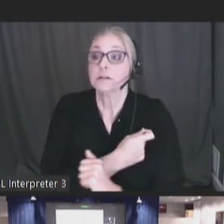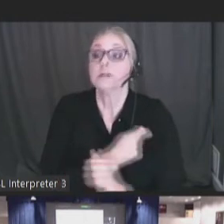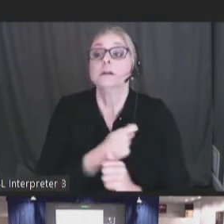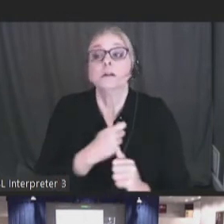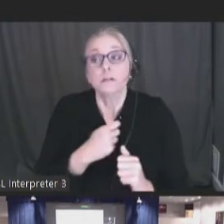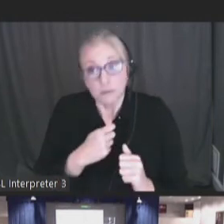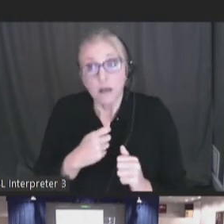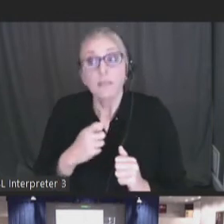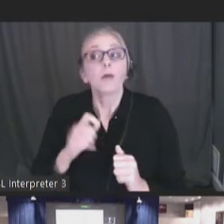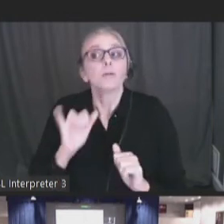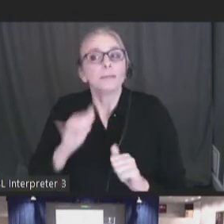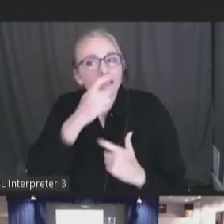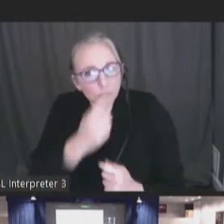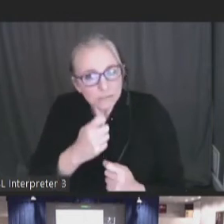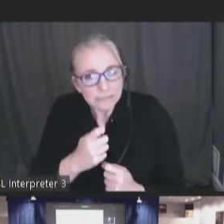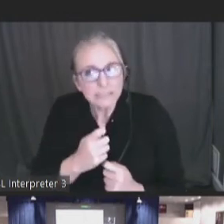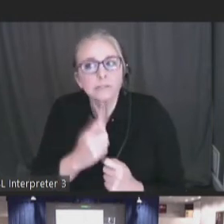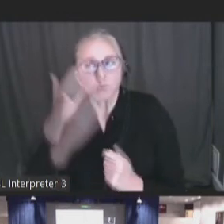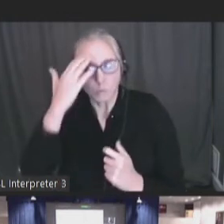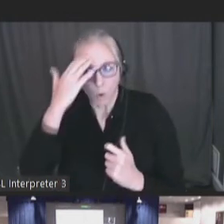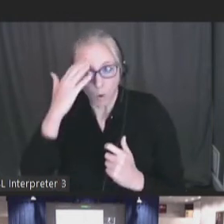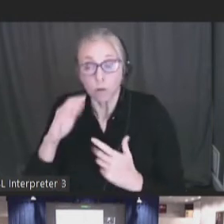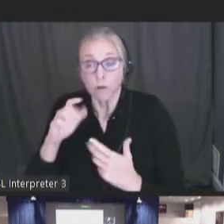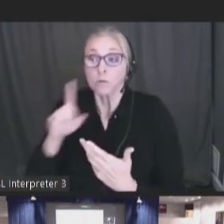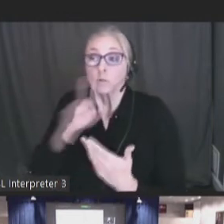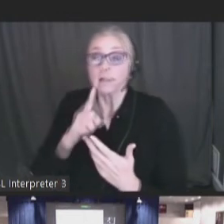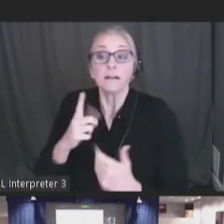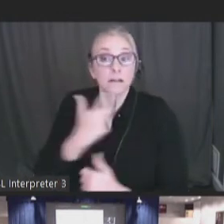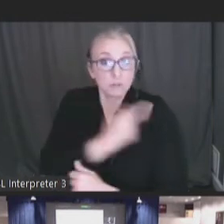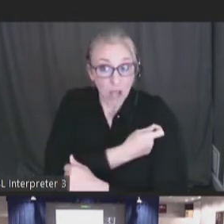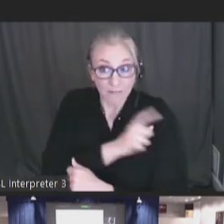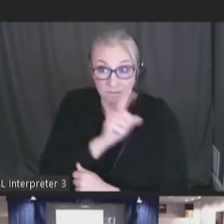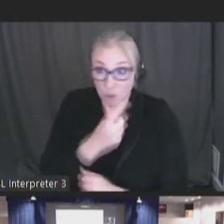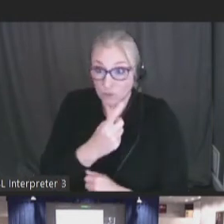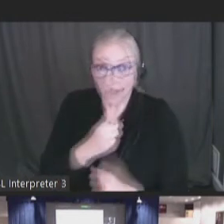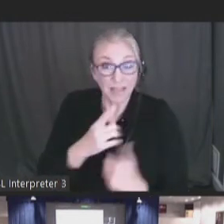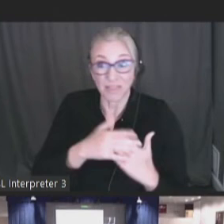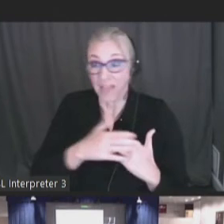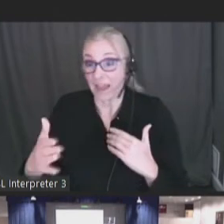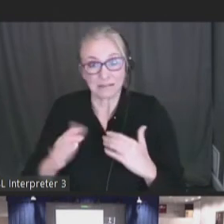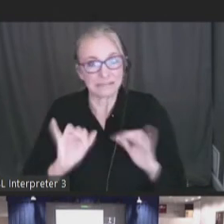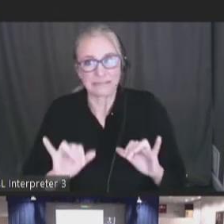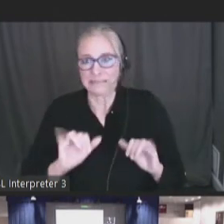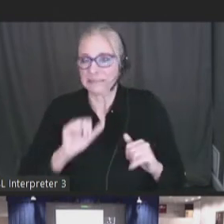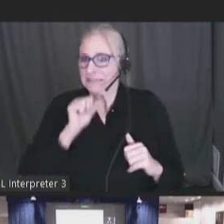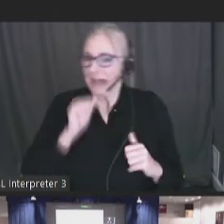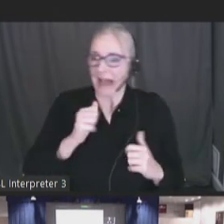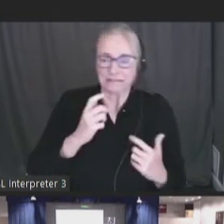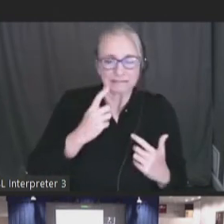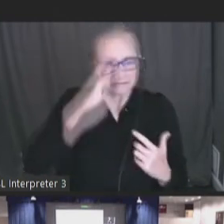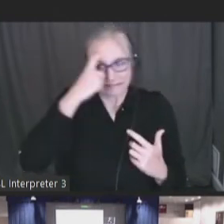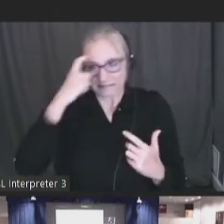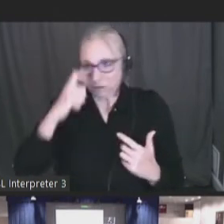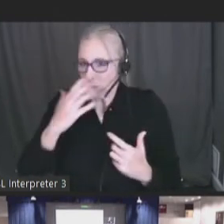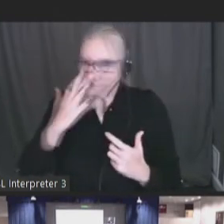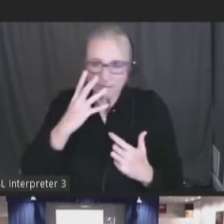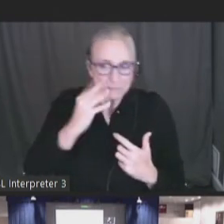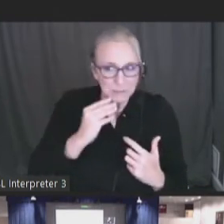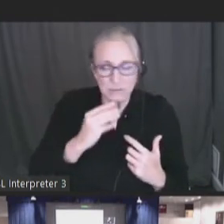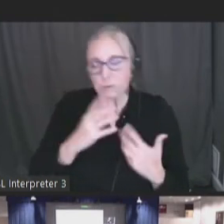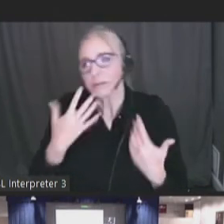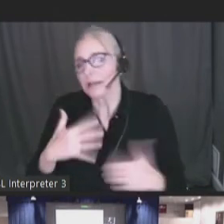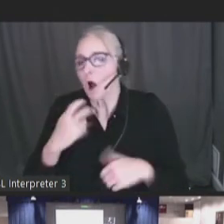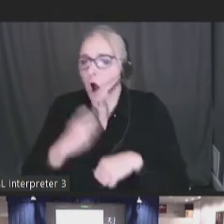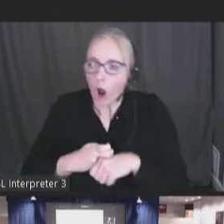be of interest, I think. Because did they get the first one, but then their experiences were not as not that great or there was such a challenge to get there